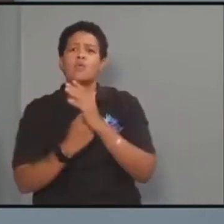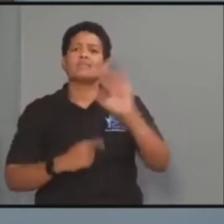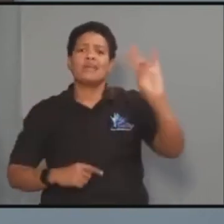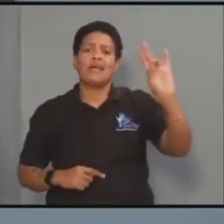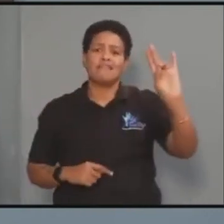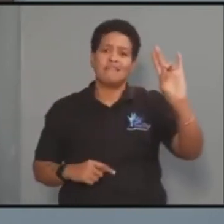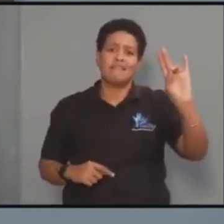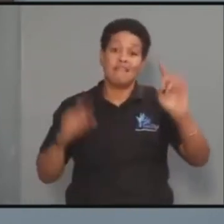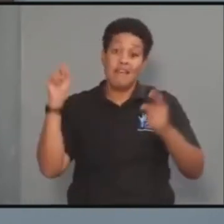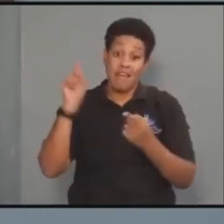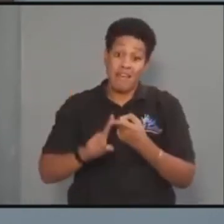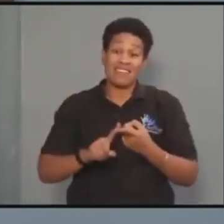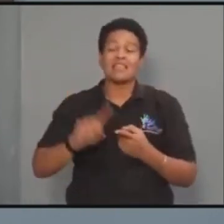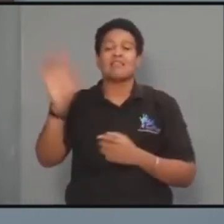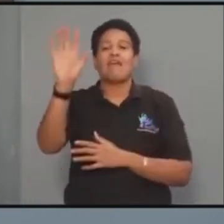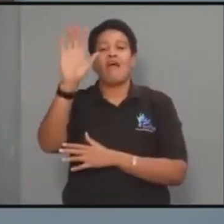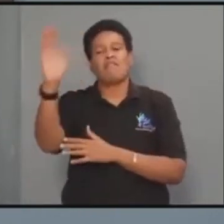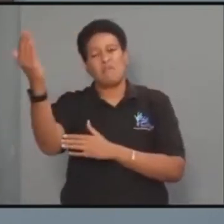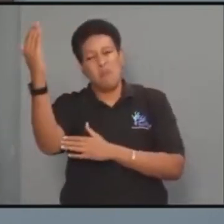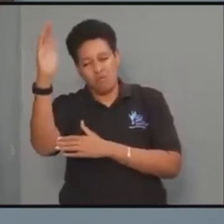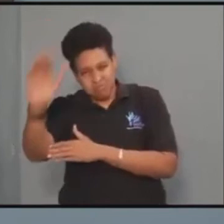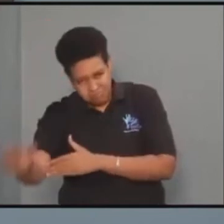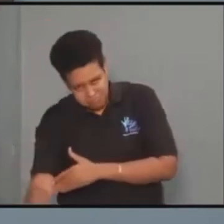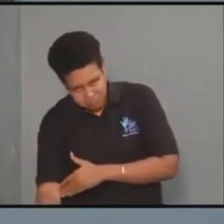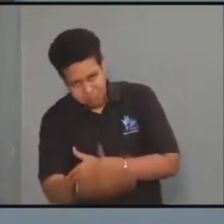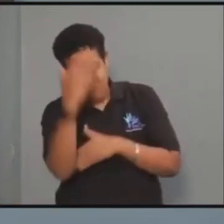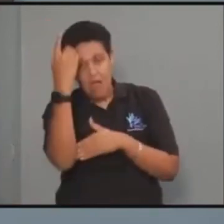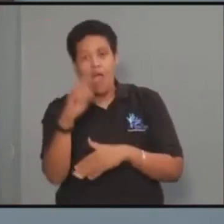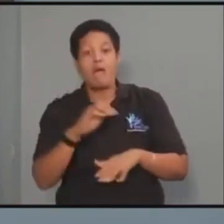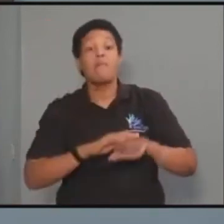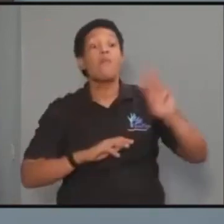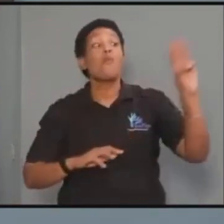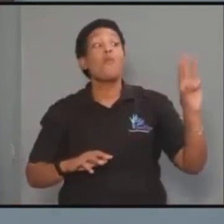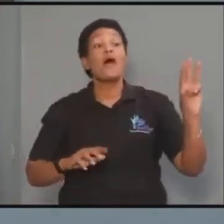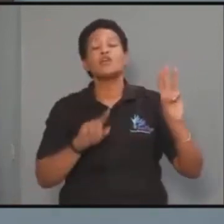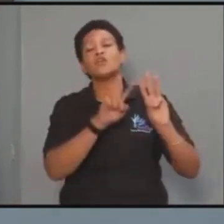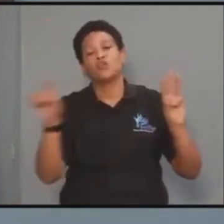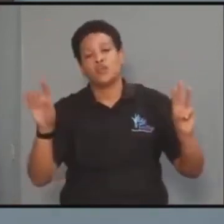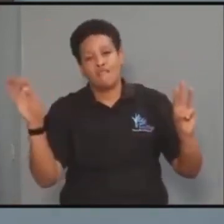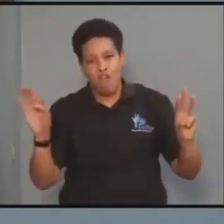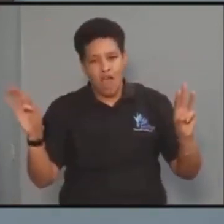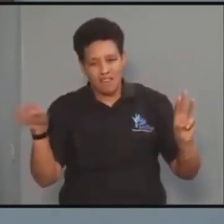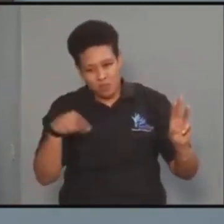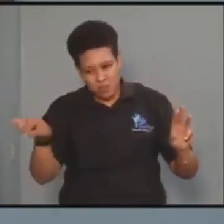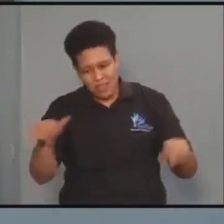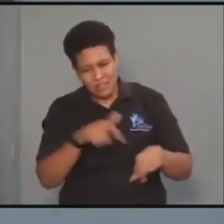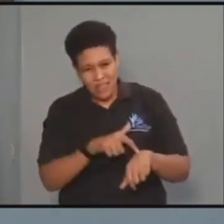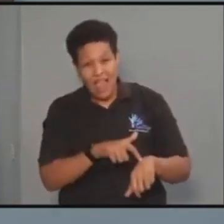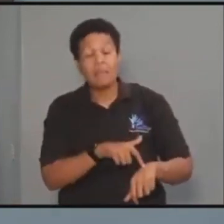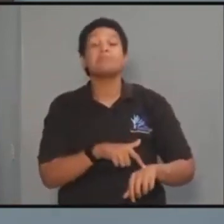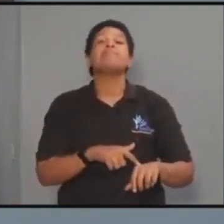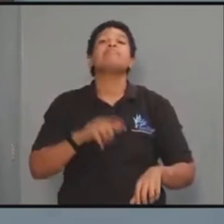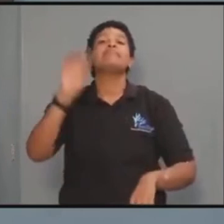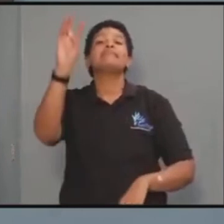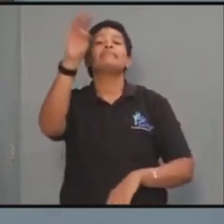.m. until 5 a.m. the following morning on Wednesdays to Fridays during this period, and